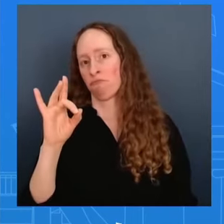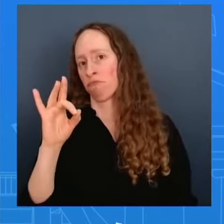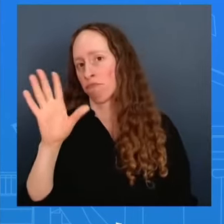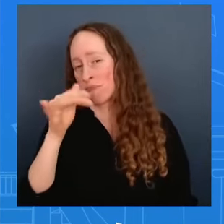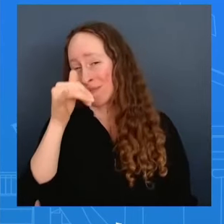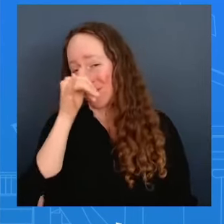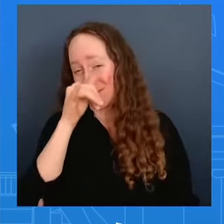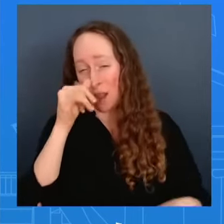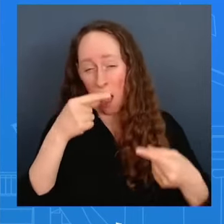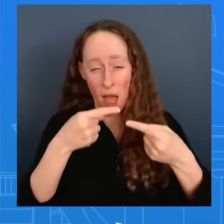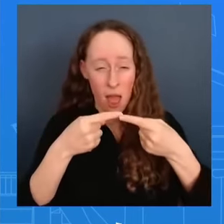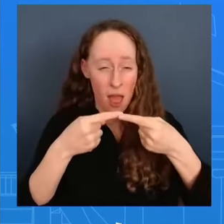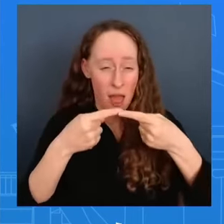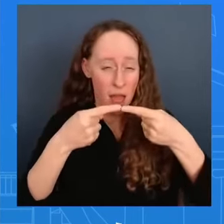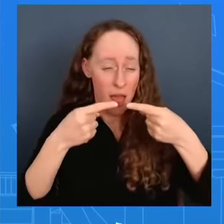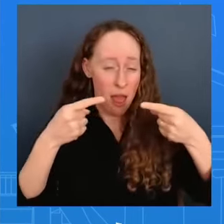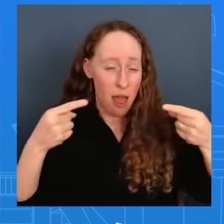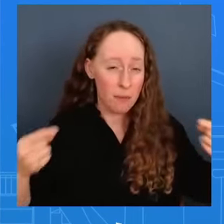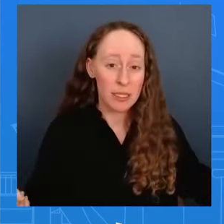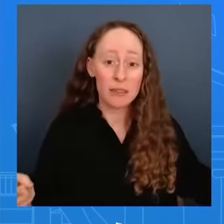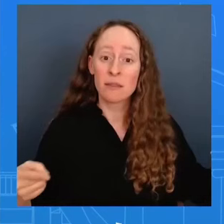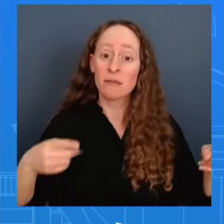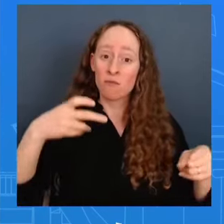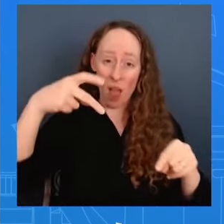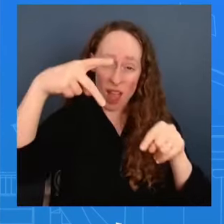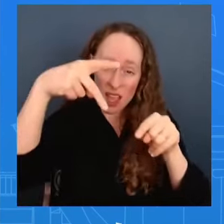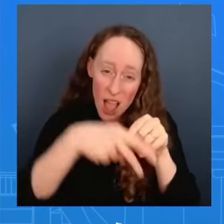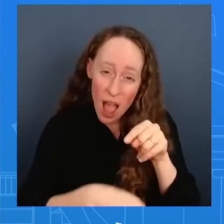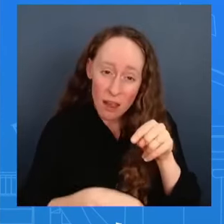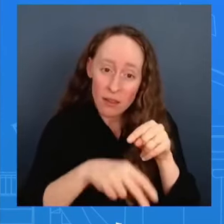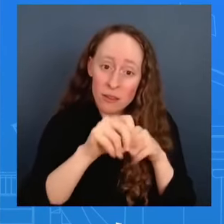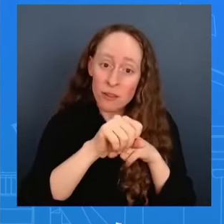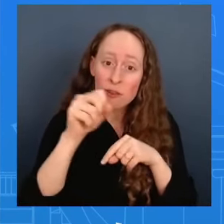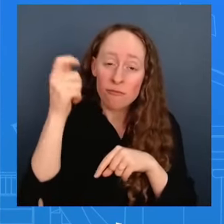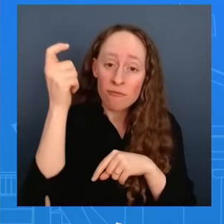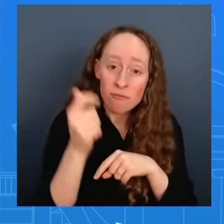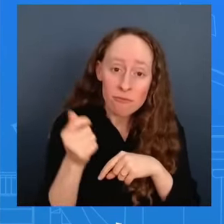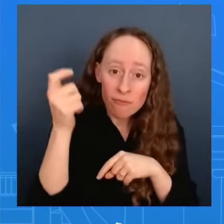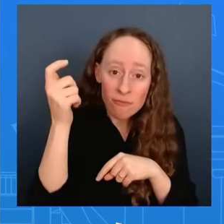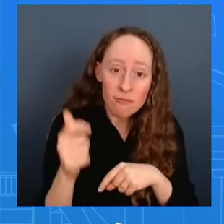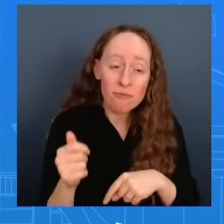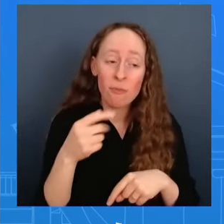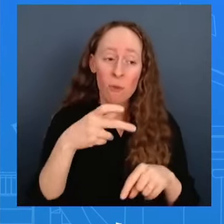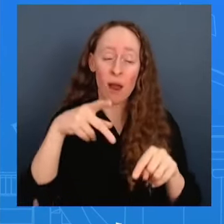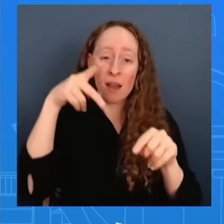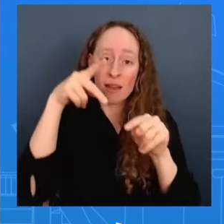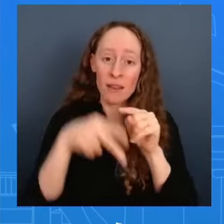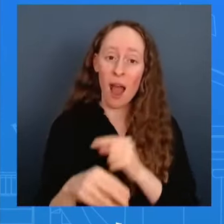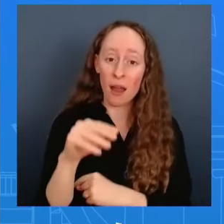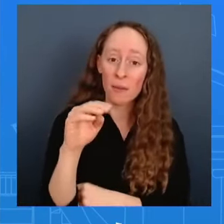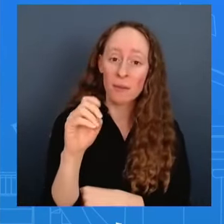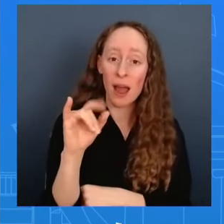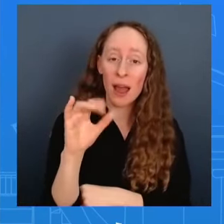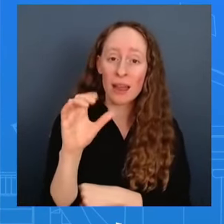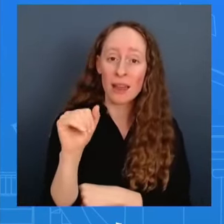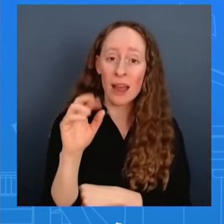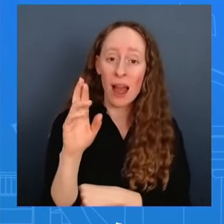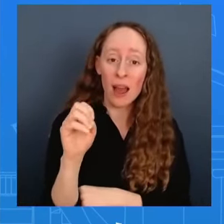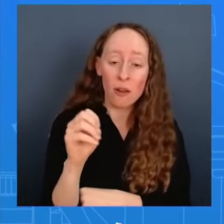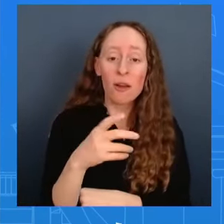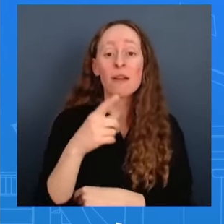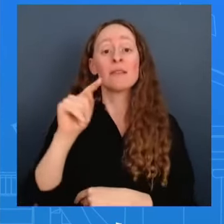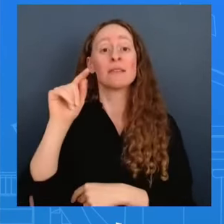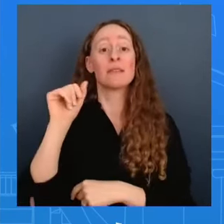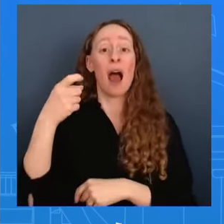security medicare medicare medicaid that is what they're talking about slashing taxes for billionaires and corporations that's not what this